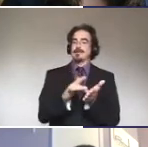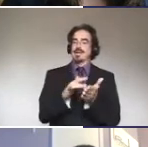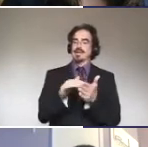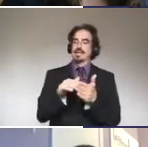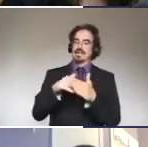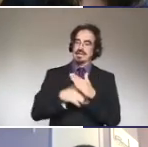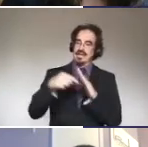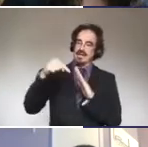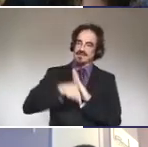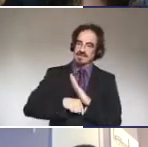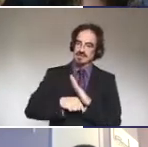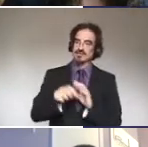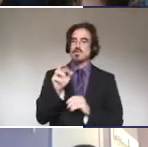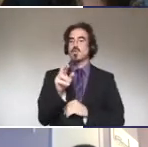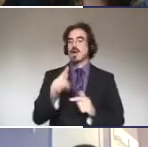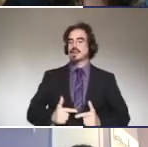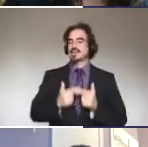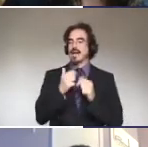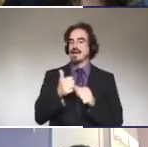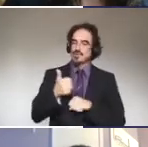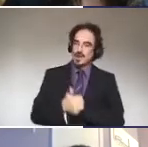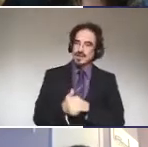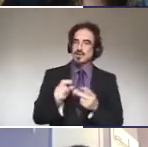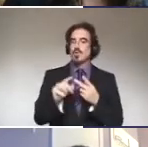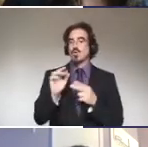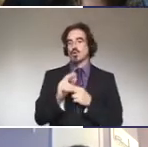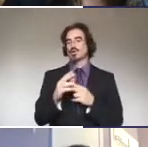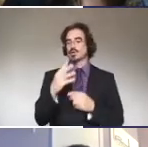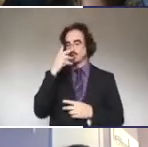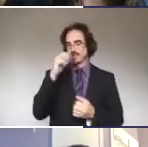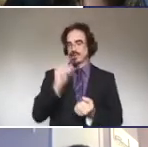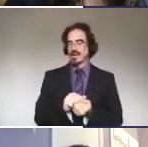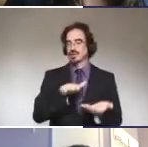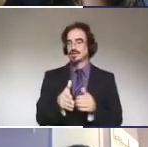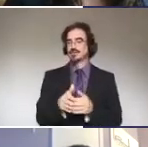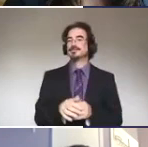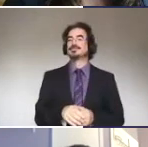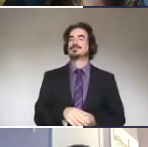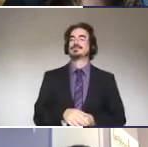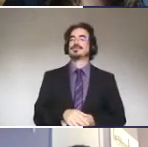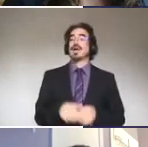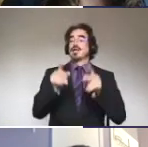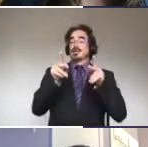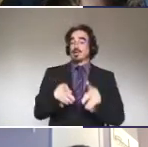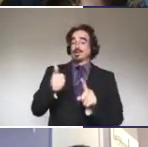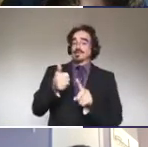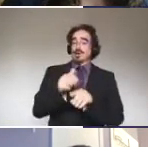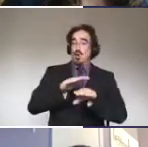or life-threatening, or even a euthanasia. You really need to make sure that the person who is the owner